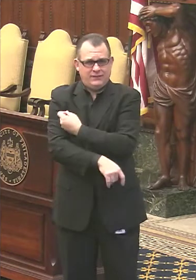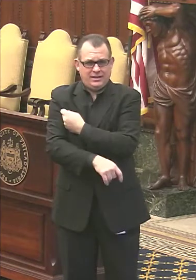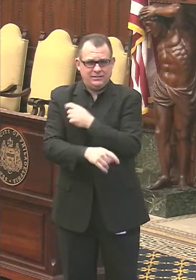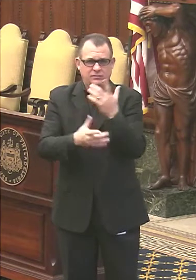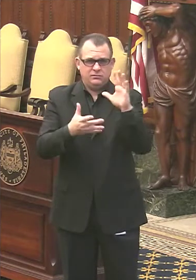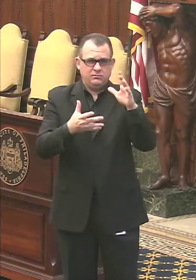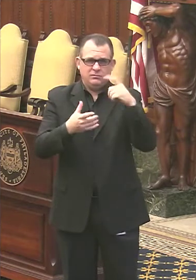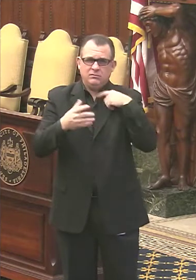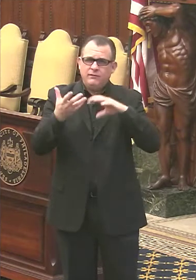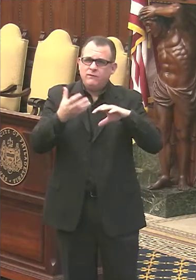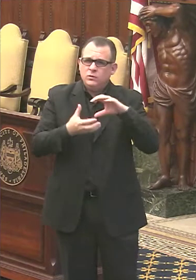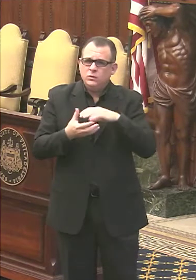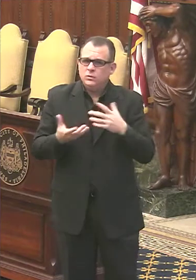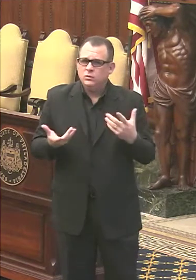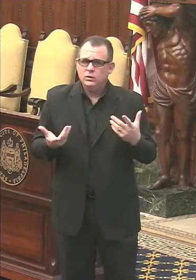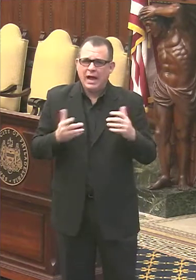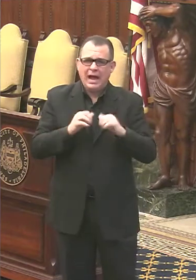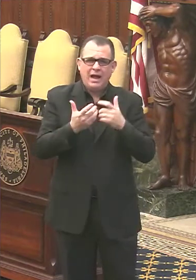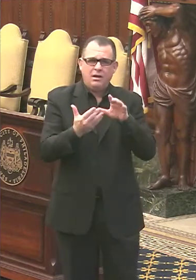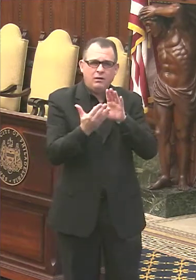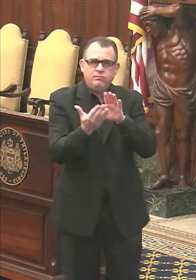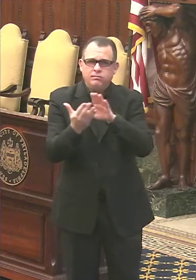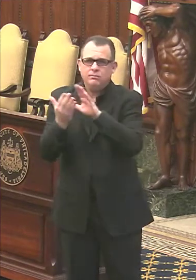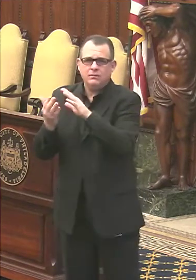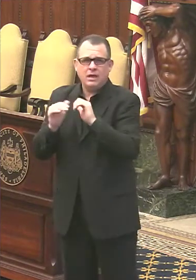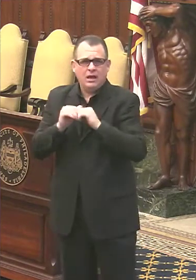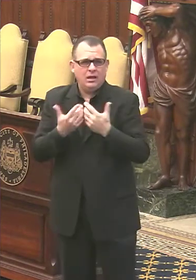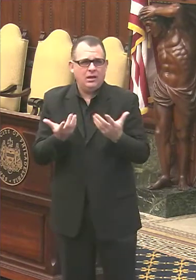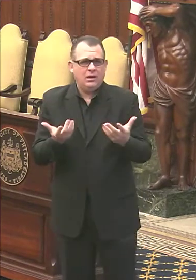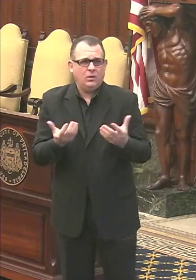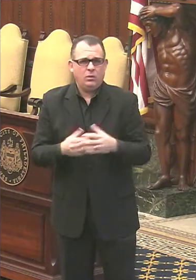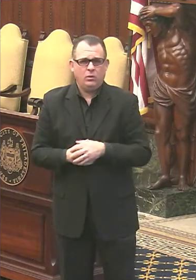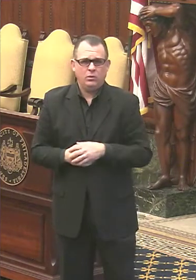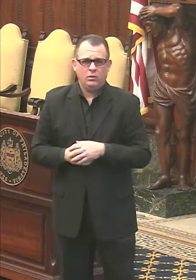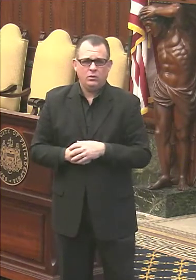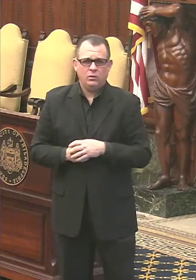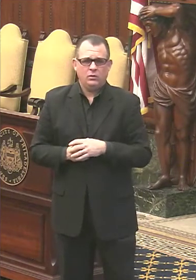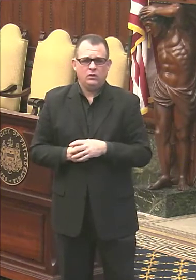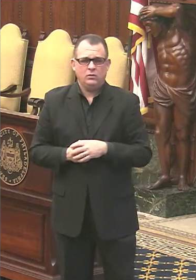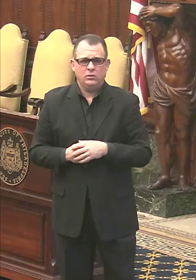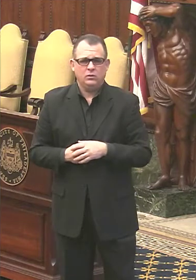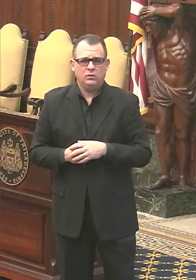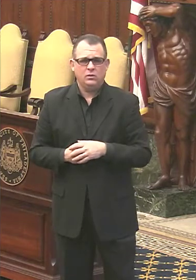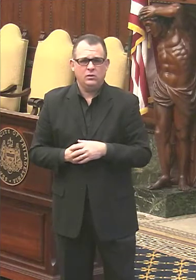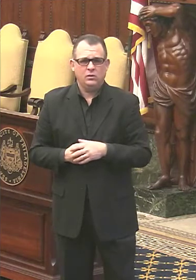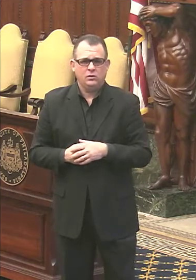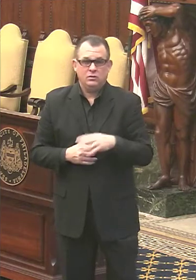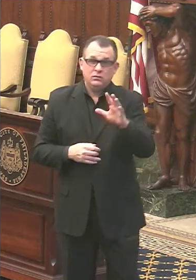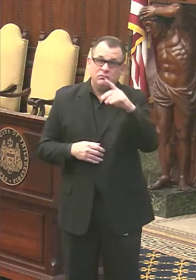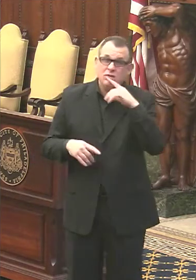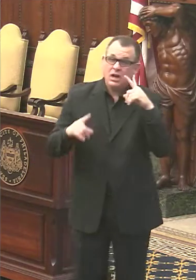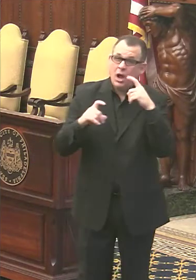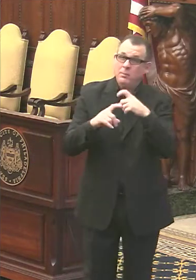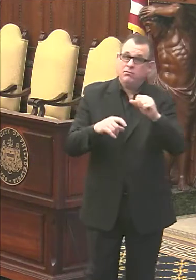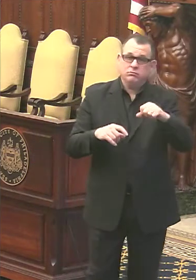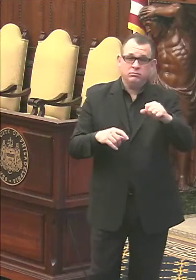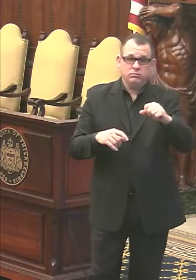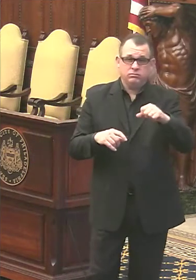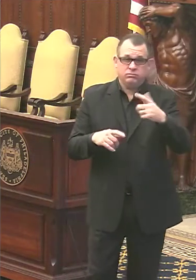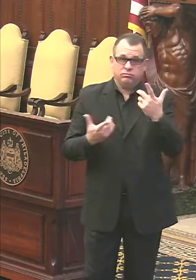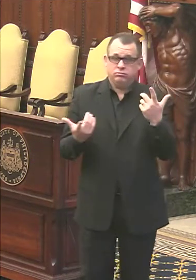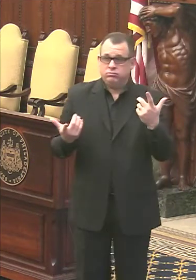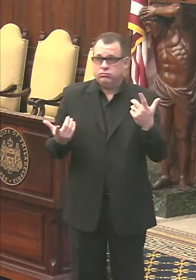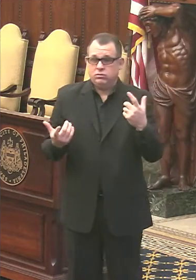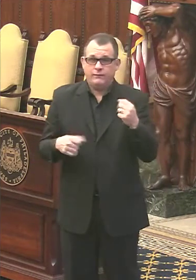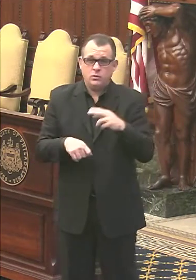kind of address that? Uh, you know, I'm concerned, excuse me, it is complicated. It's going to be difficult. Uh, we're simply